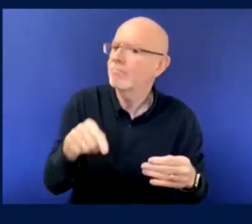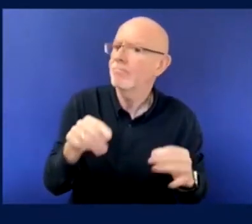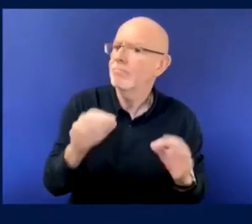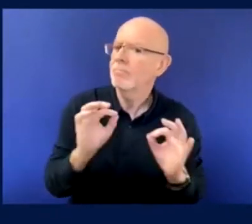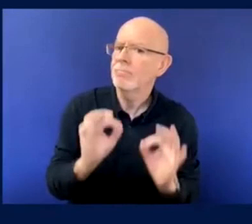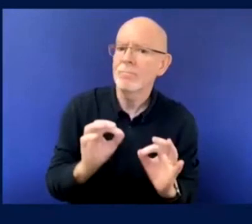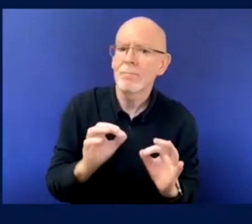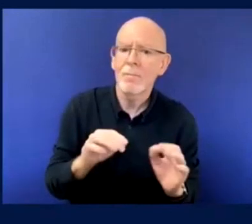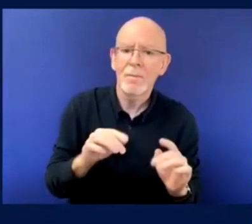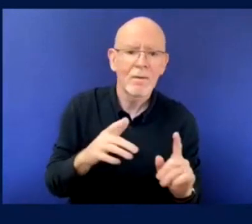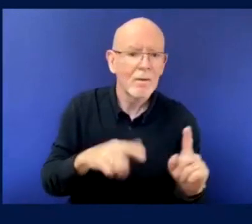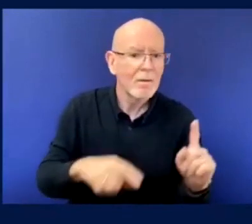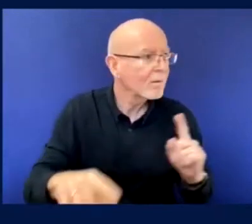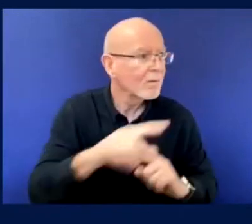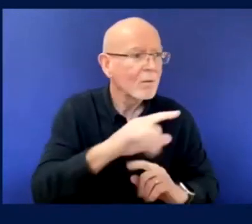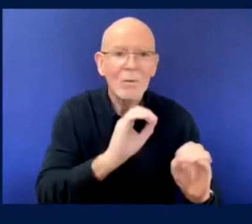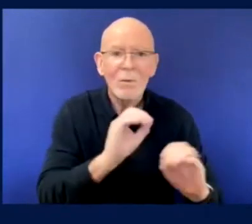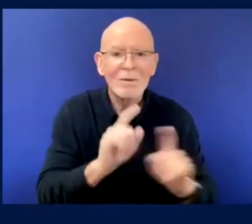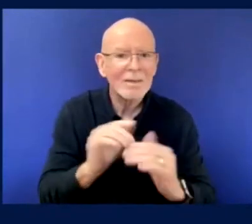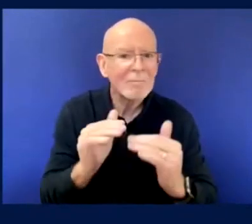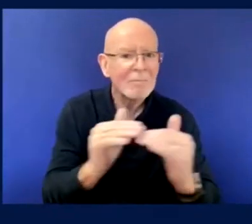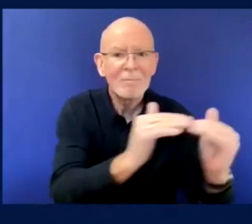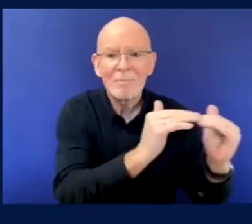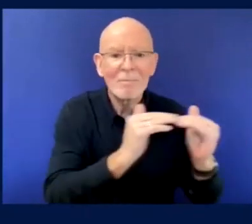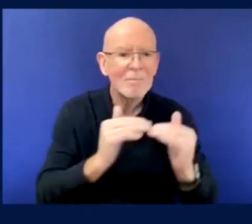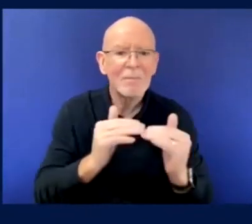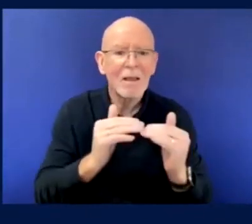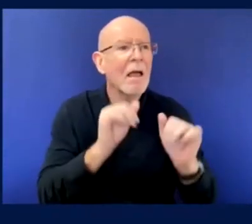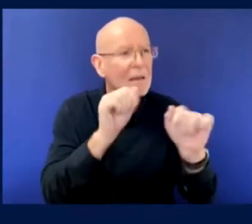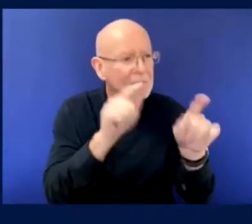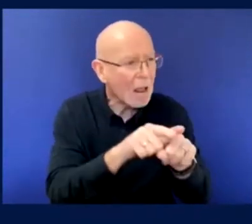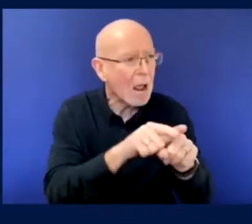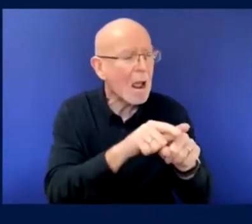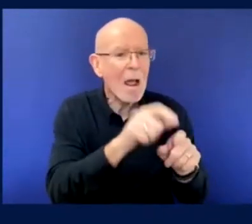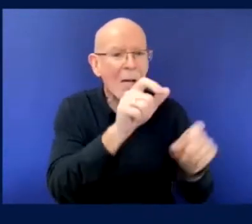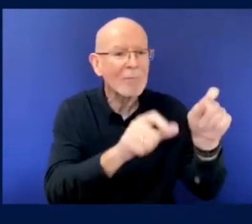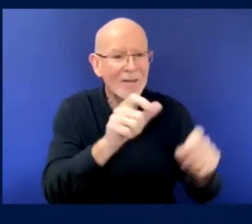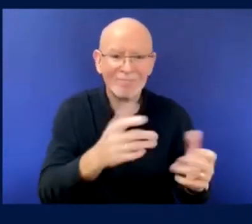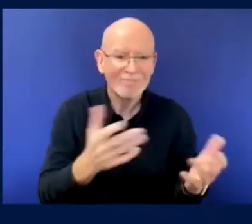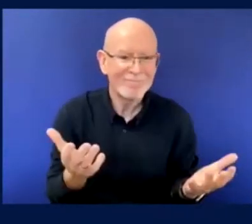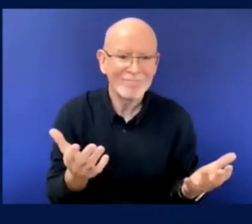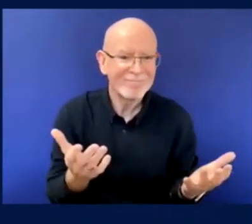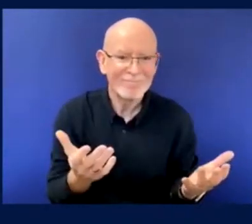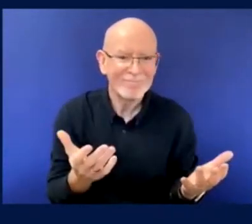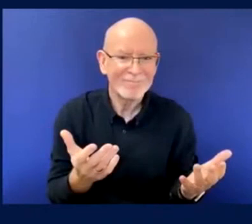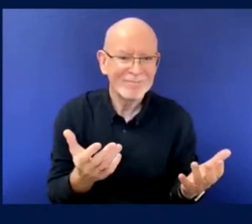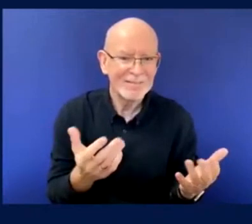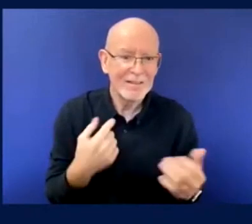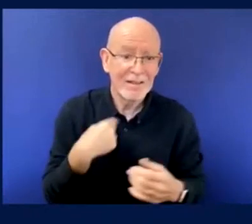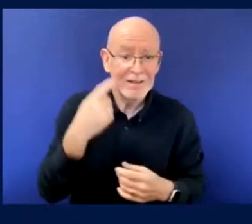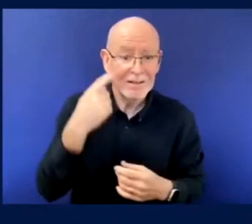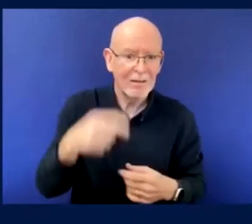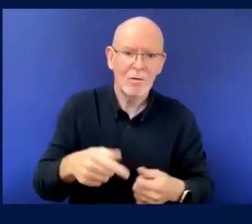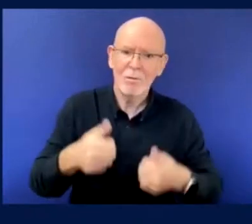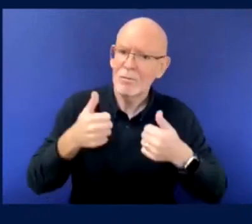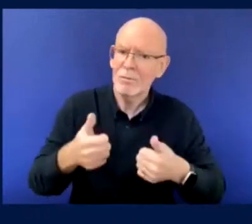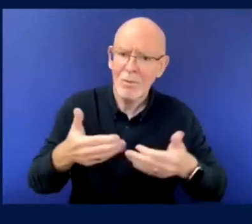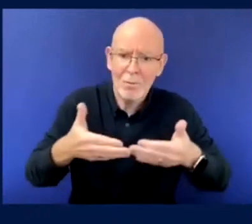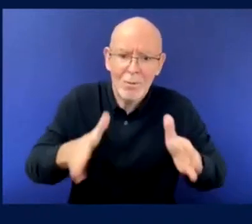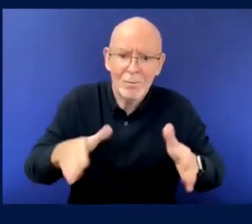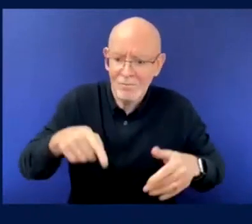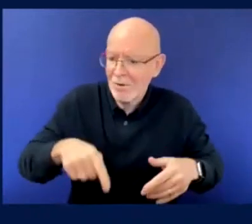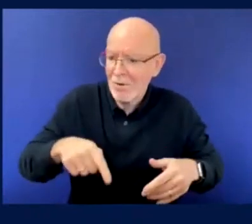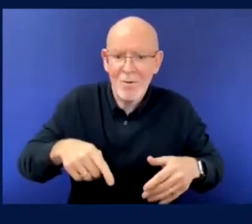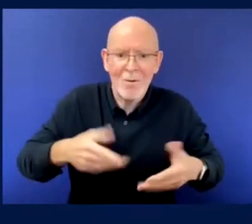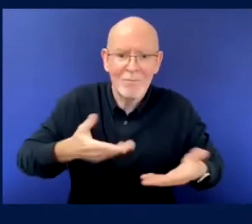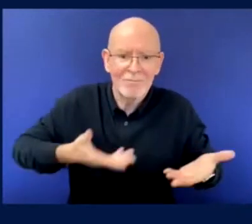a break now for about 20 minutes. Uh, so go and get some refreshment wherever you are. Um, and please be ready to, uh,